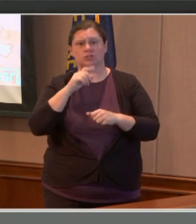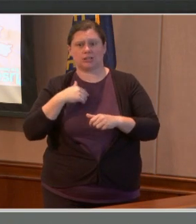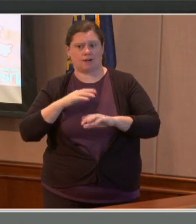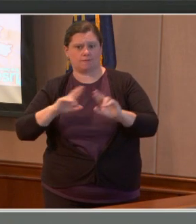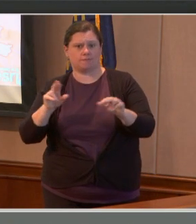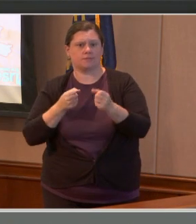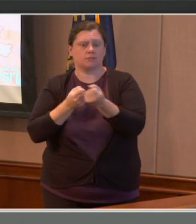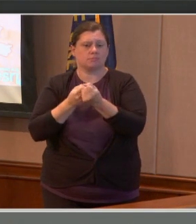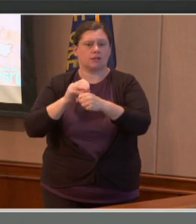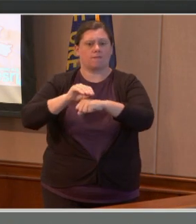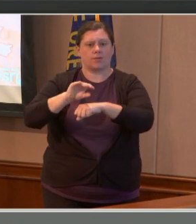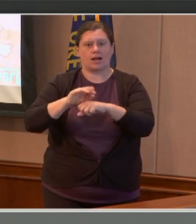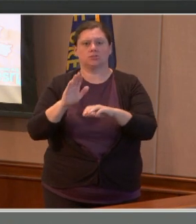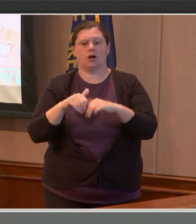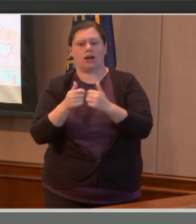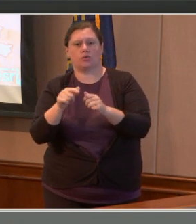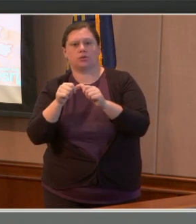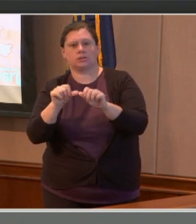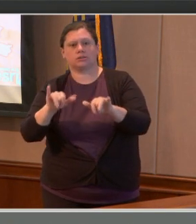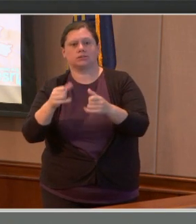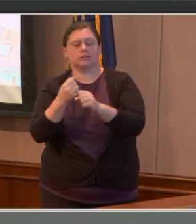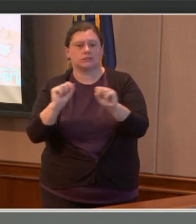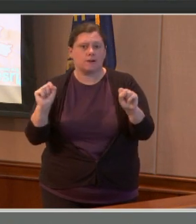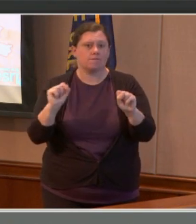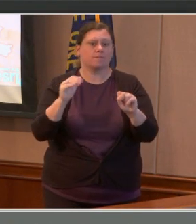and others safe. Thank you.